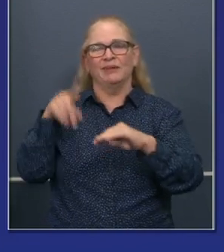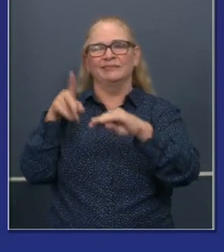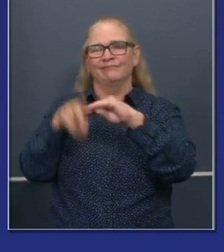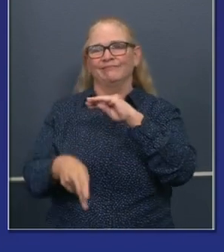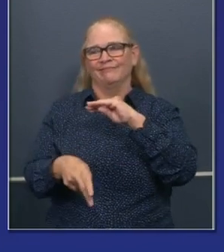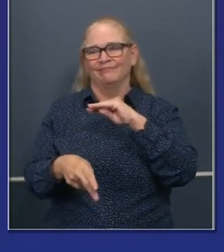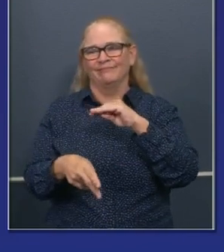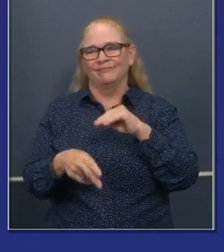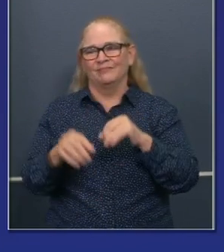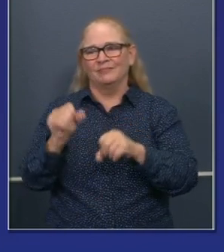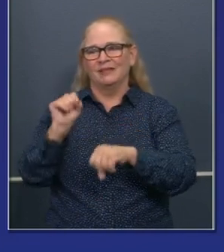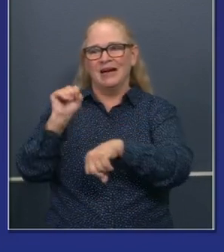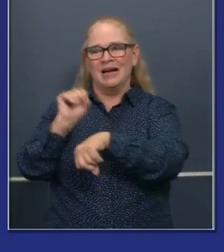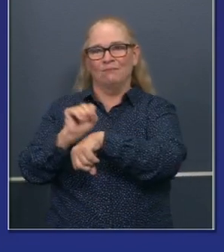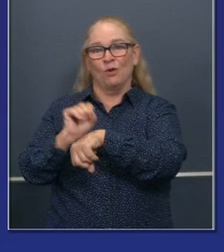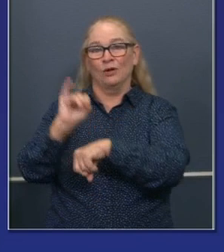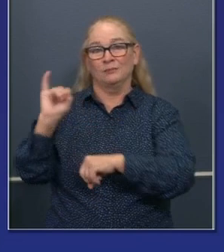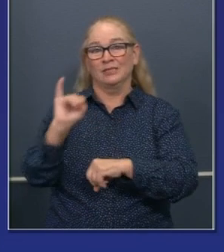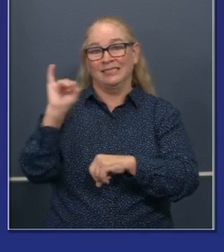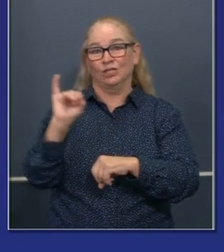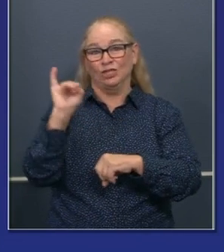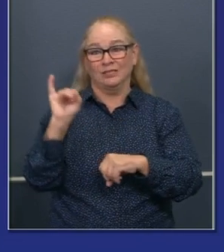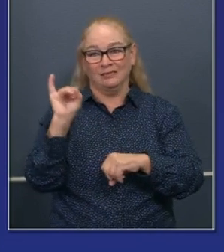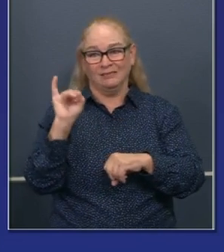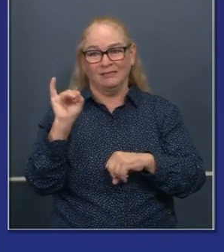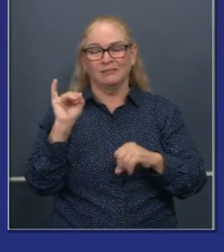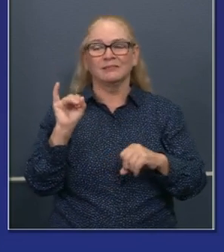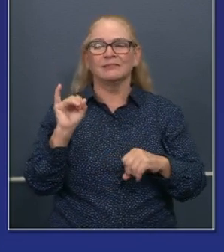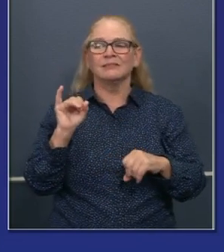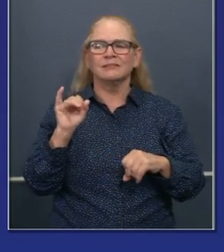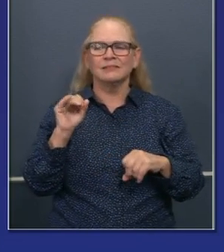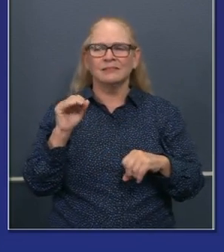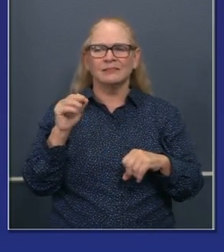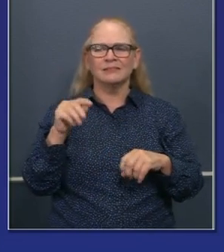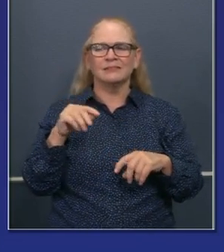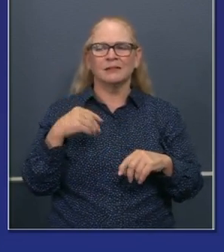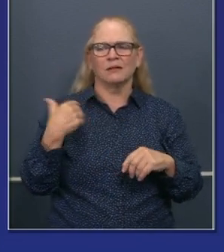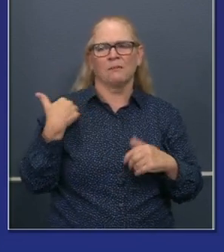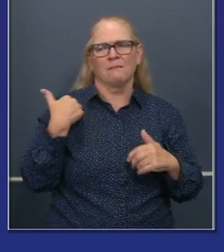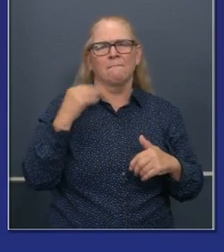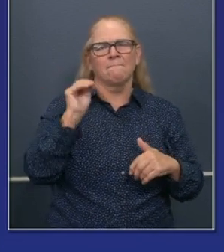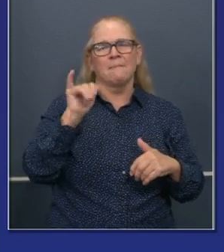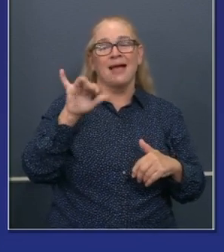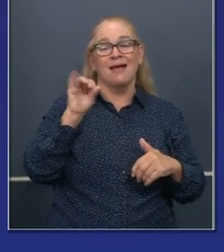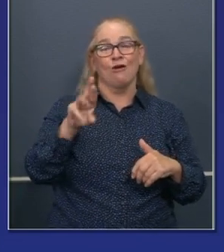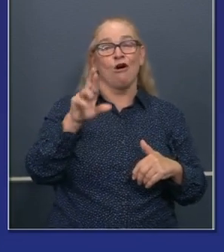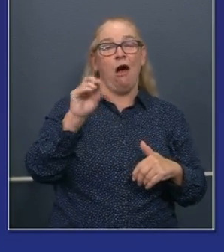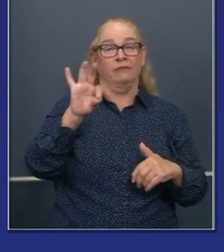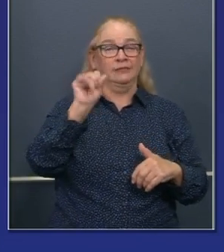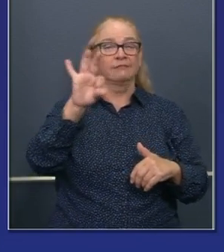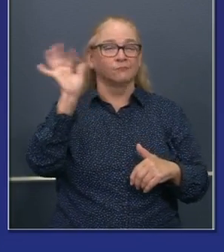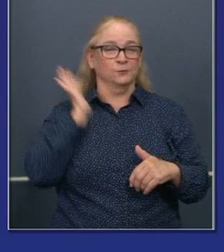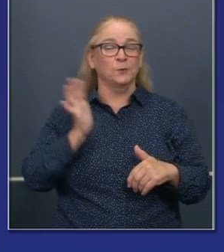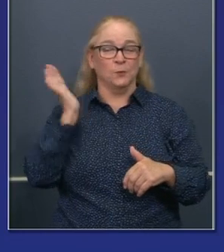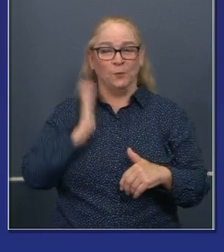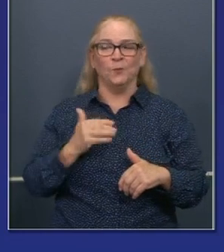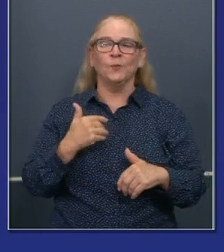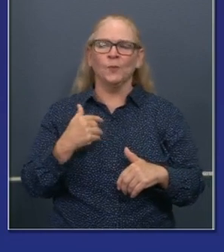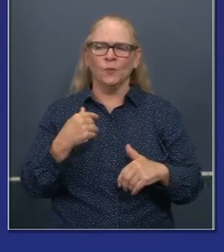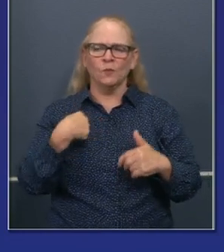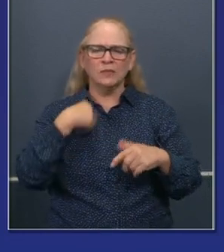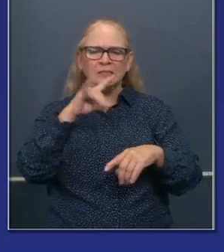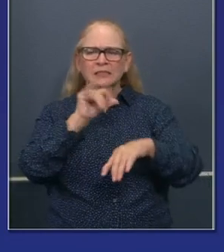Something I did as mayor of San Francisco, uh, through the last great recession, we got a waiver, uh, uh, to do a program